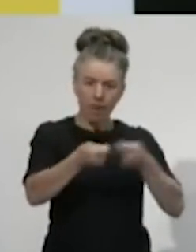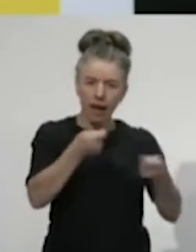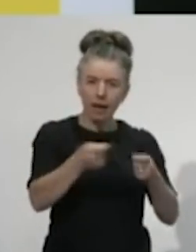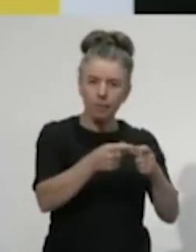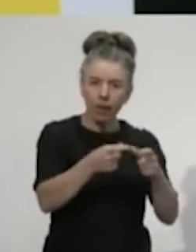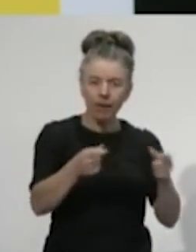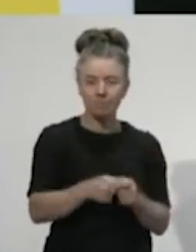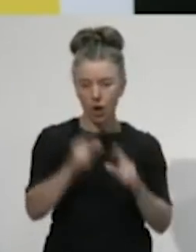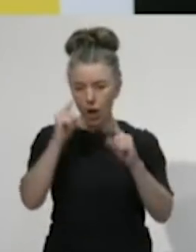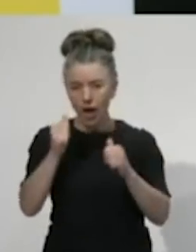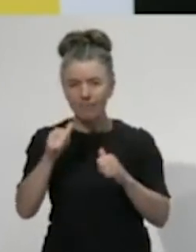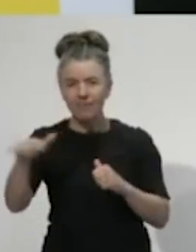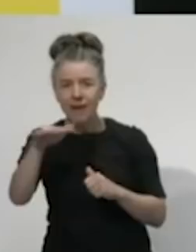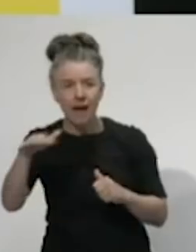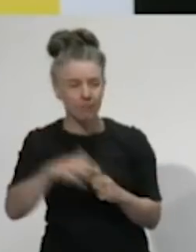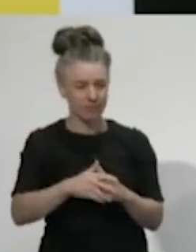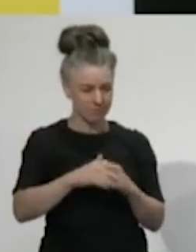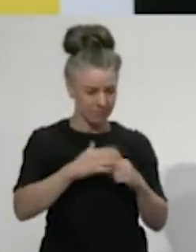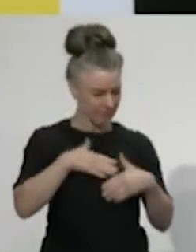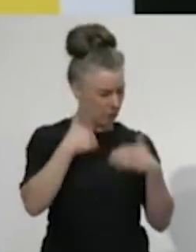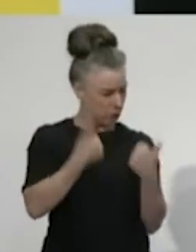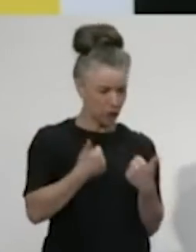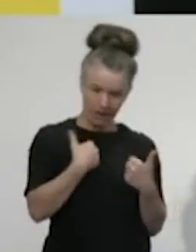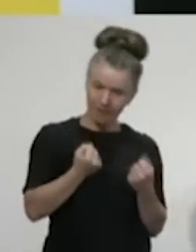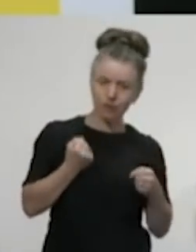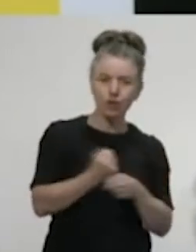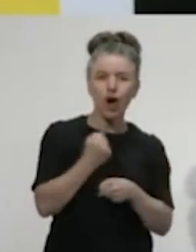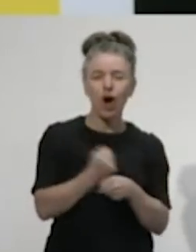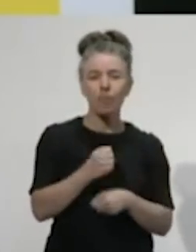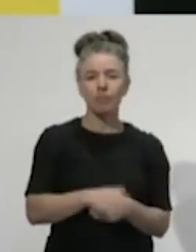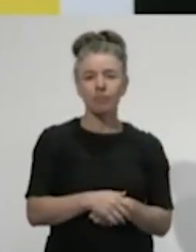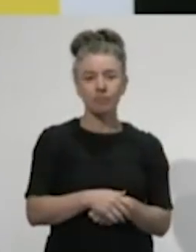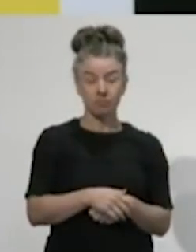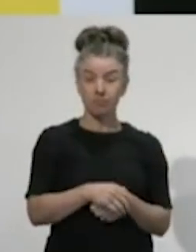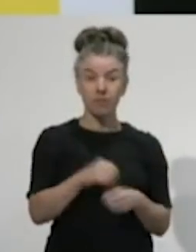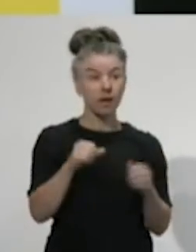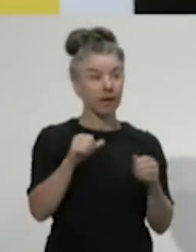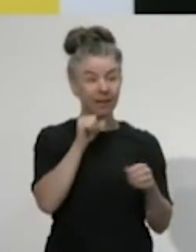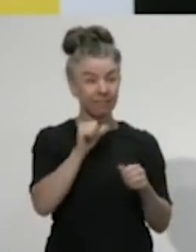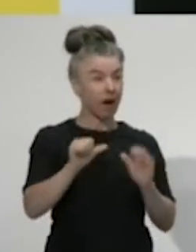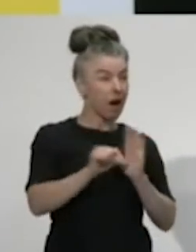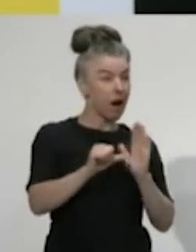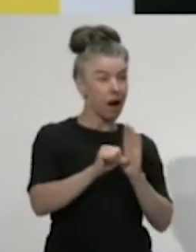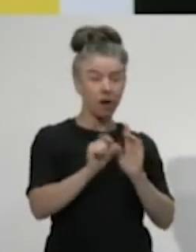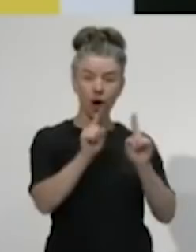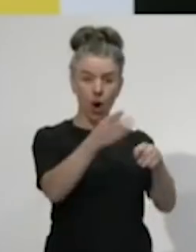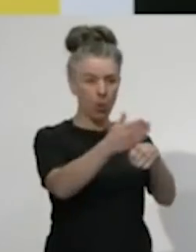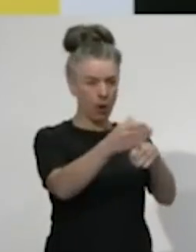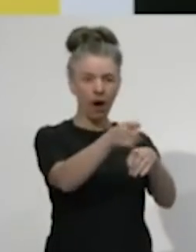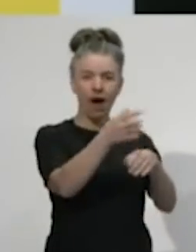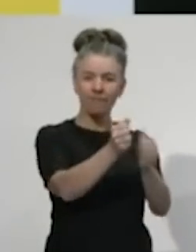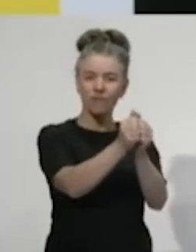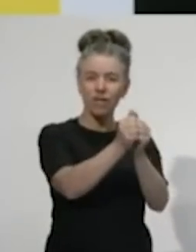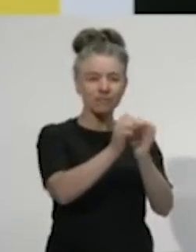helps provide self-value and worth. And when times are tough like this, workplaces can provide an important support network.